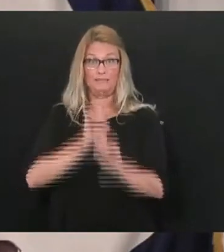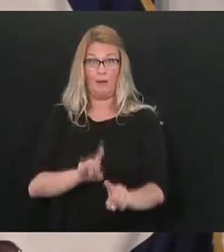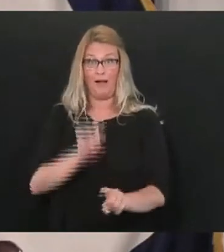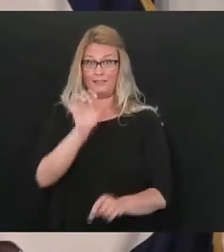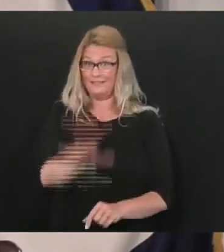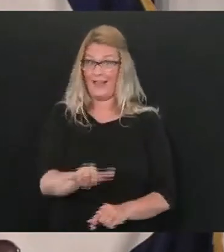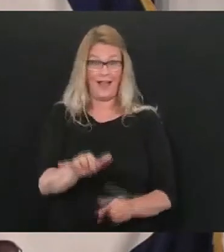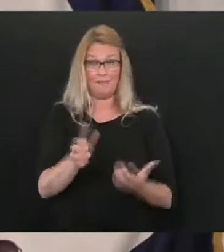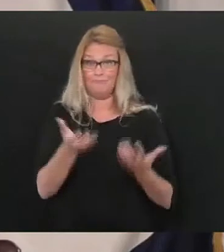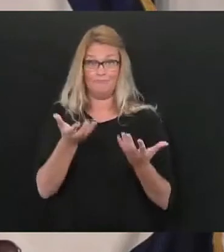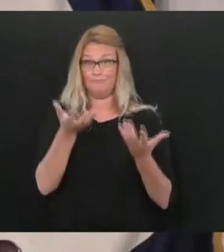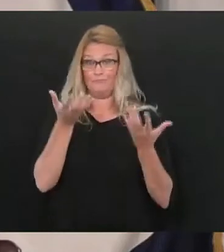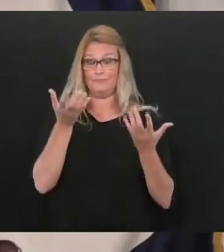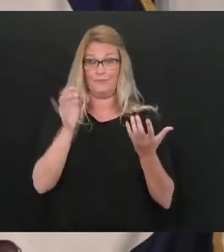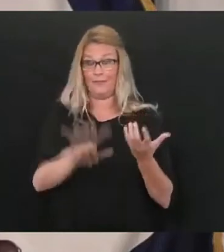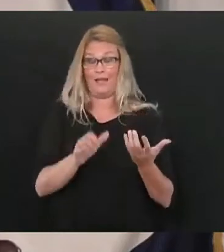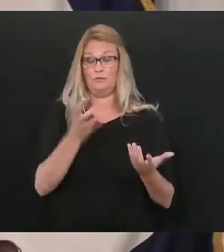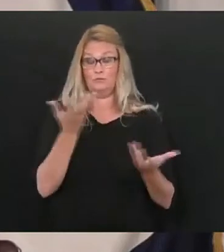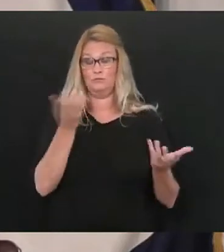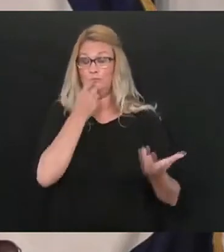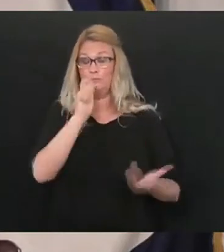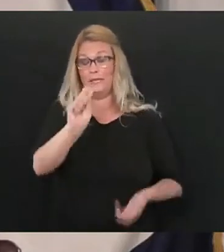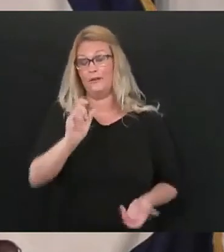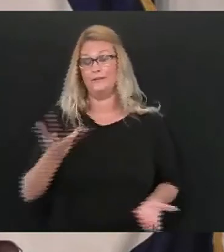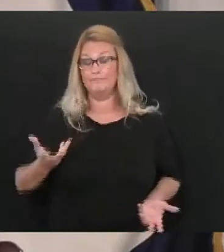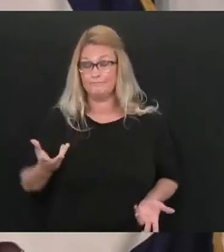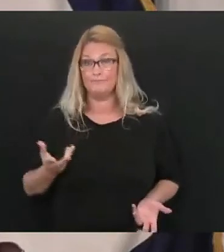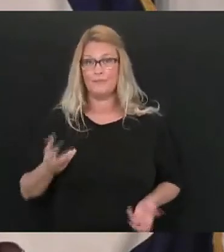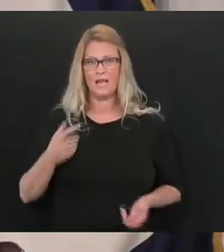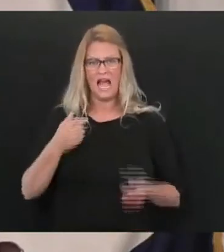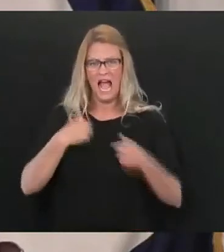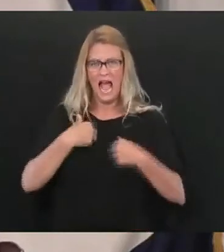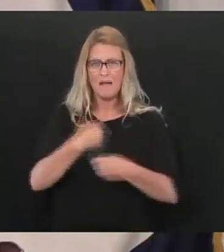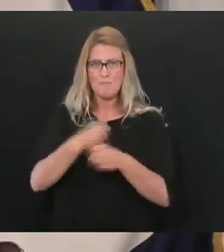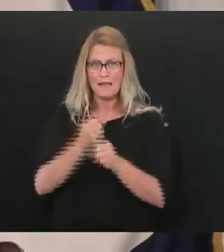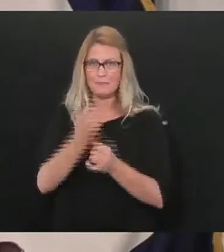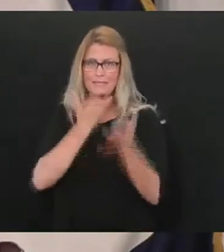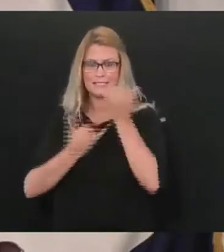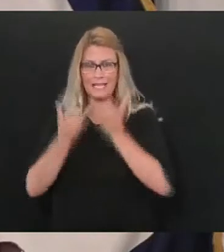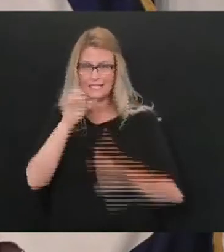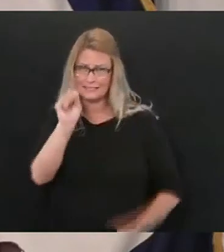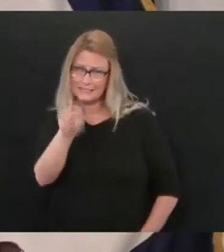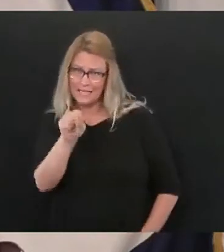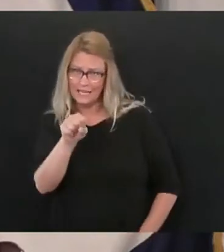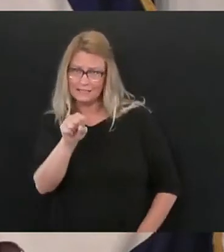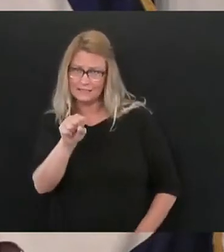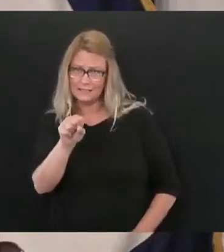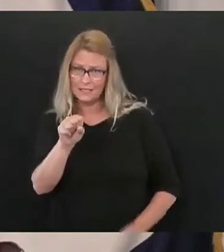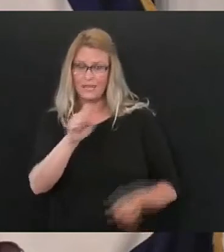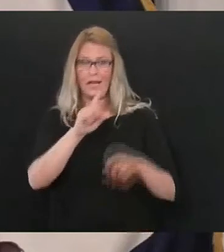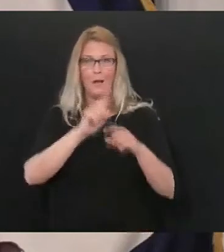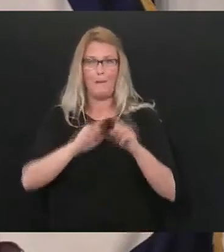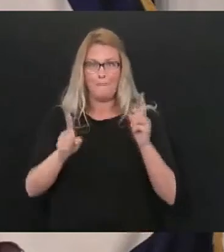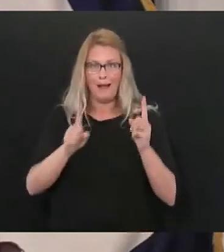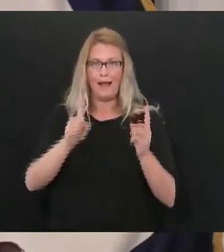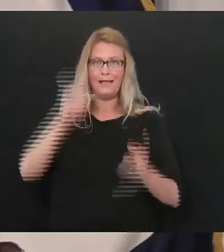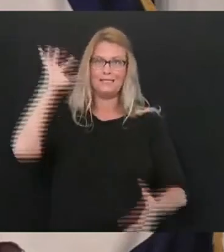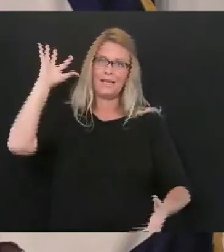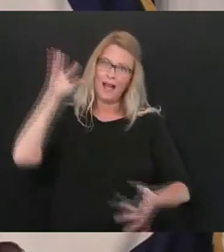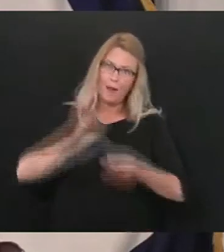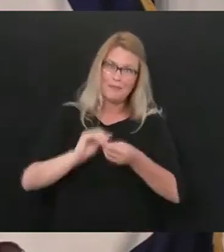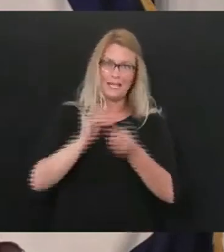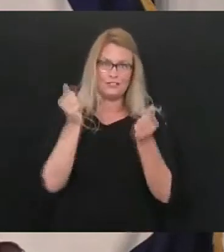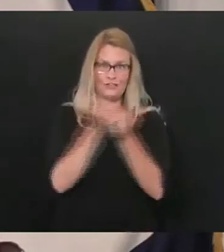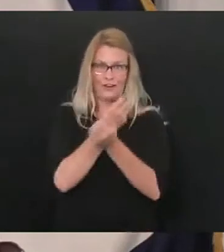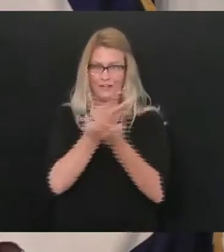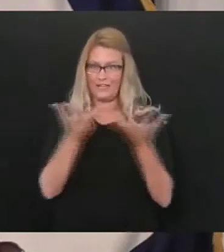saying well you know people have not made mistakes I mean I've made mistakes along the way but the culmination of things you've got to have